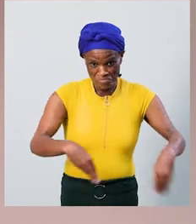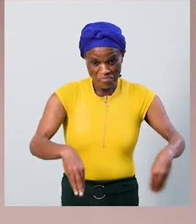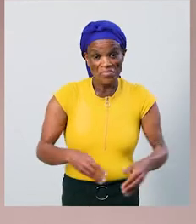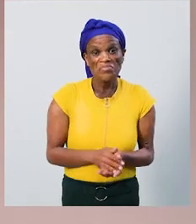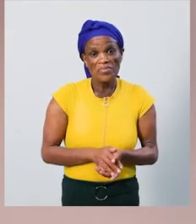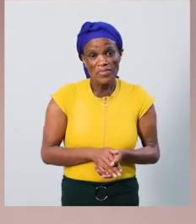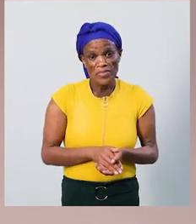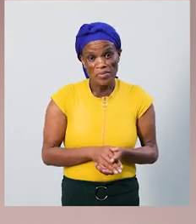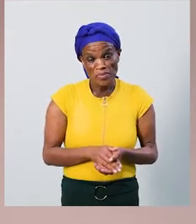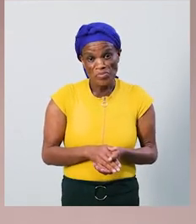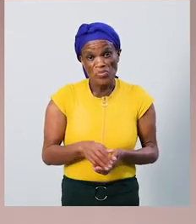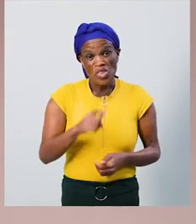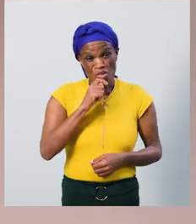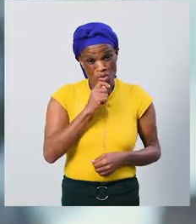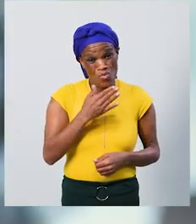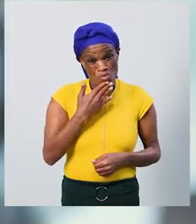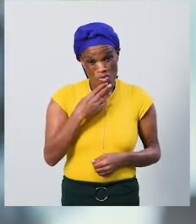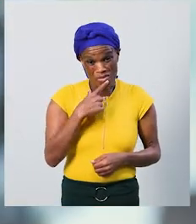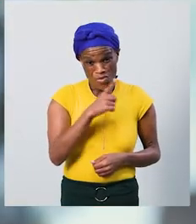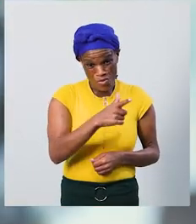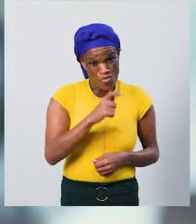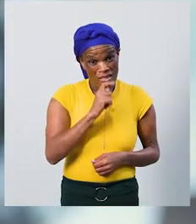to try testing. Now I'm not about